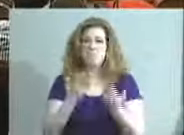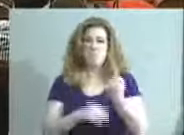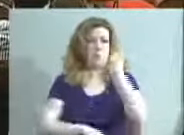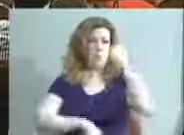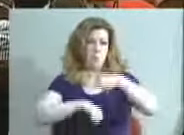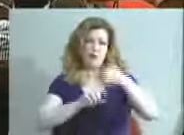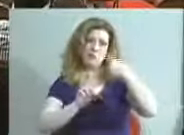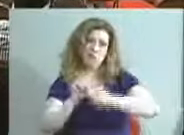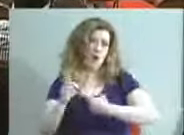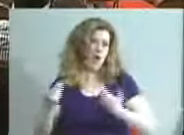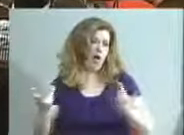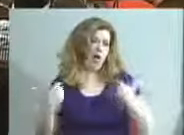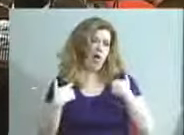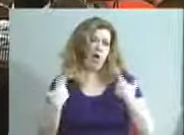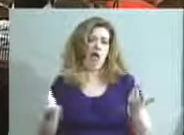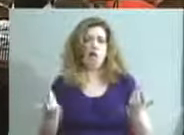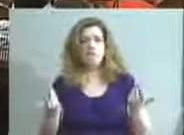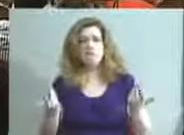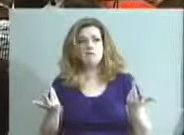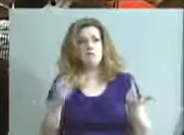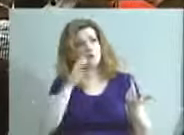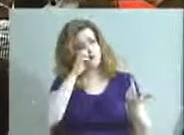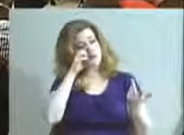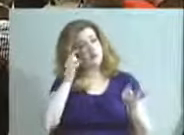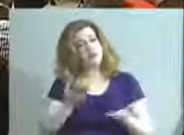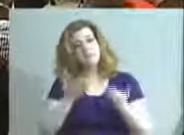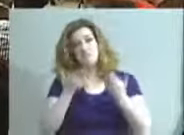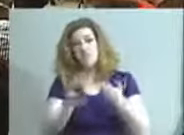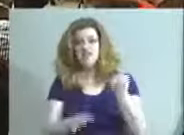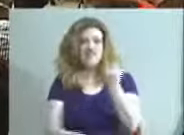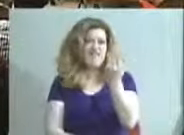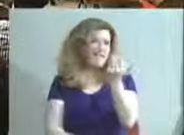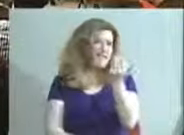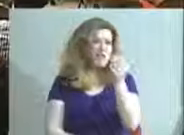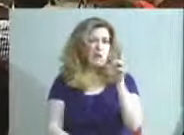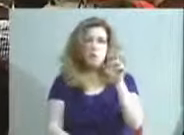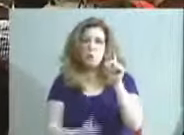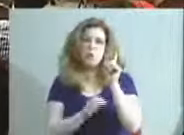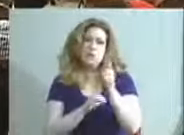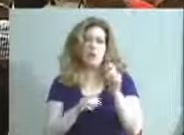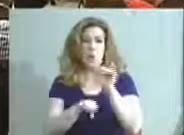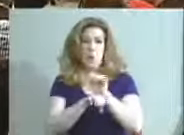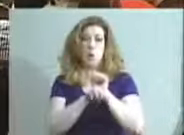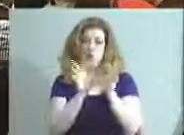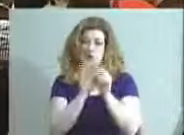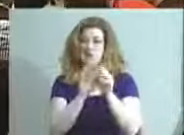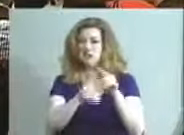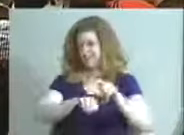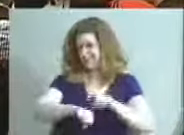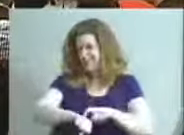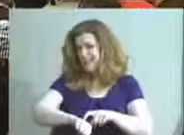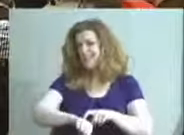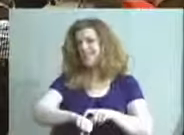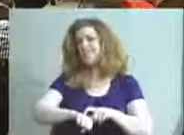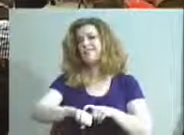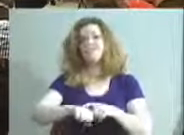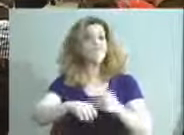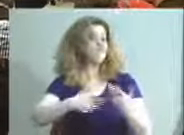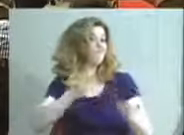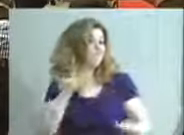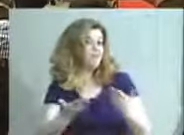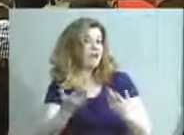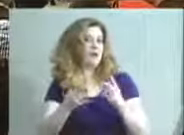to have, even if it's just 15 or 30 minutes of work session time, and maybe we can just